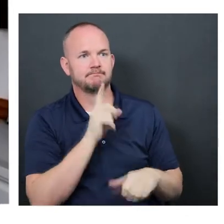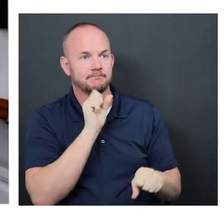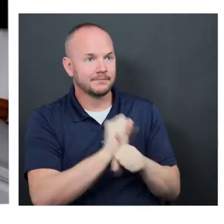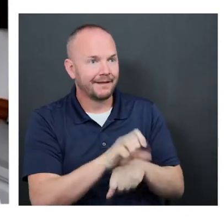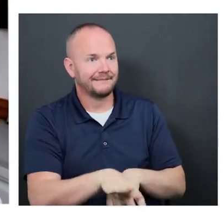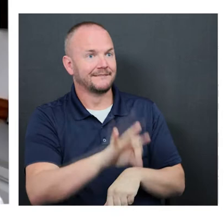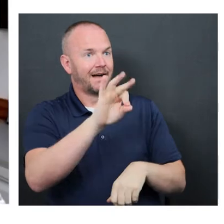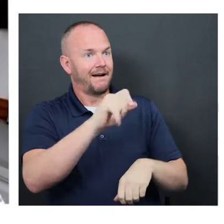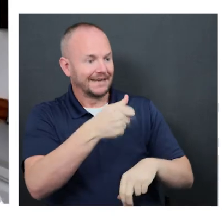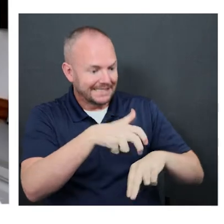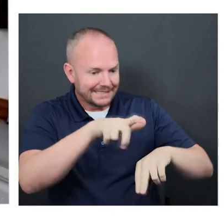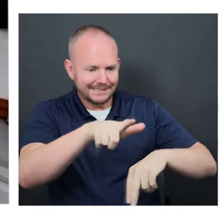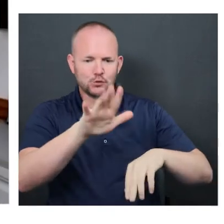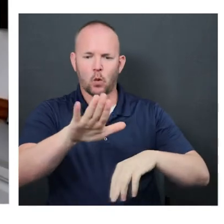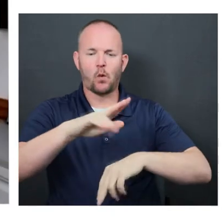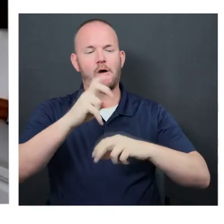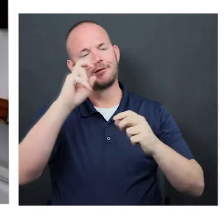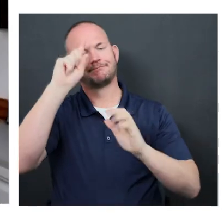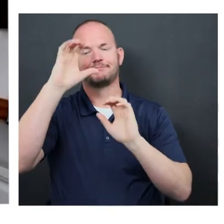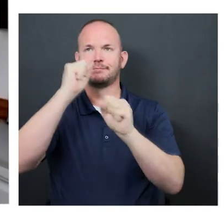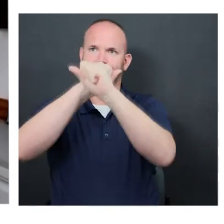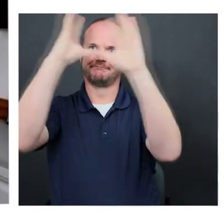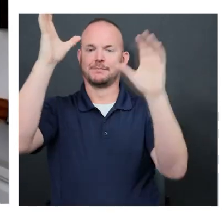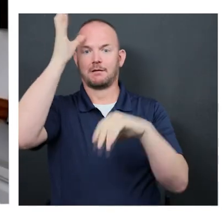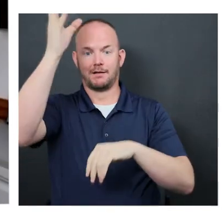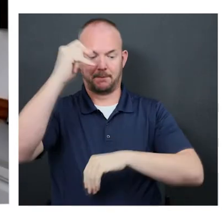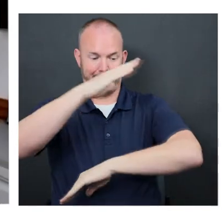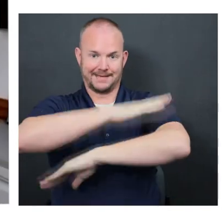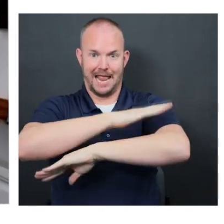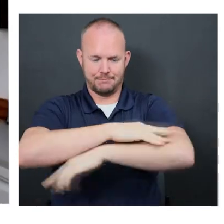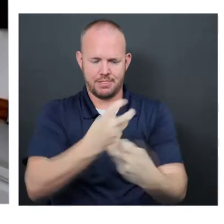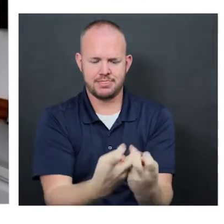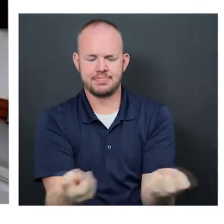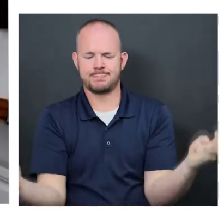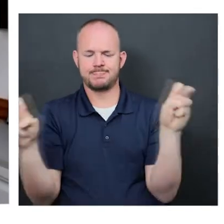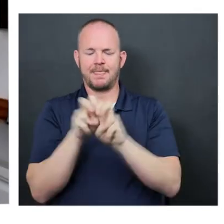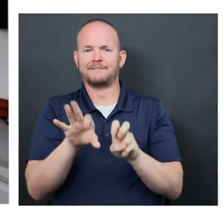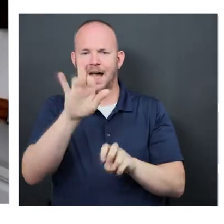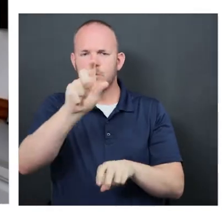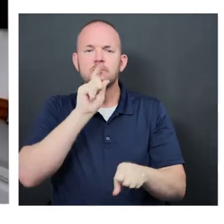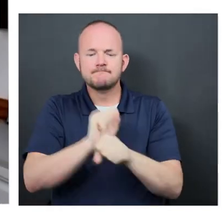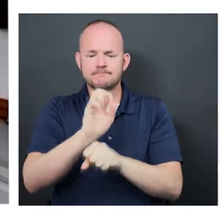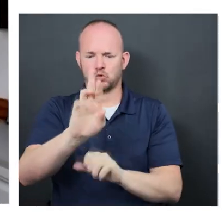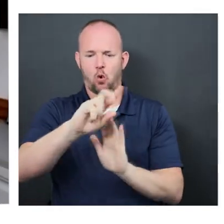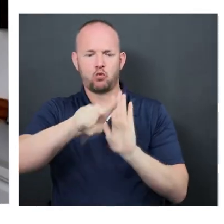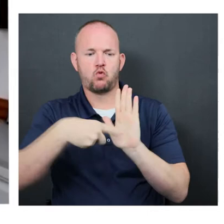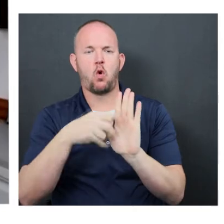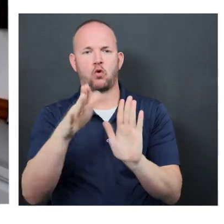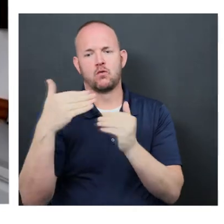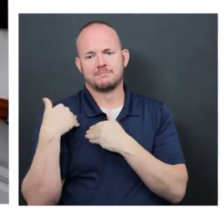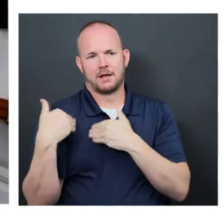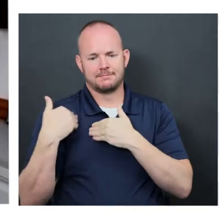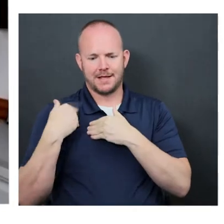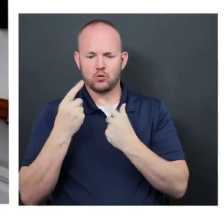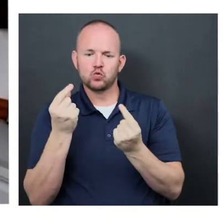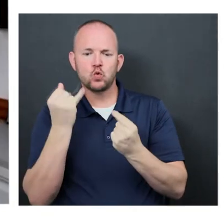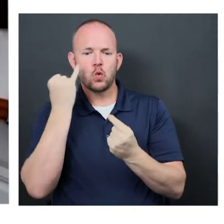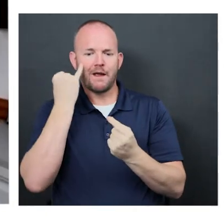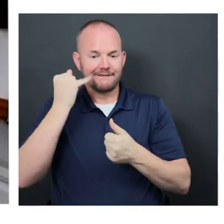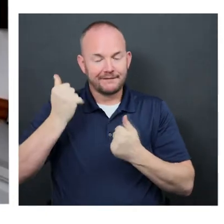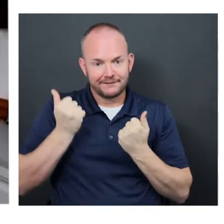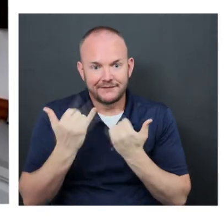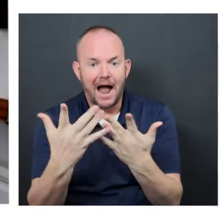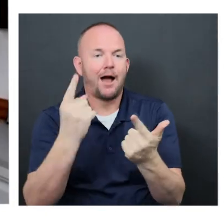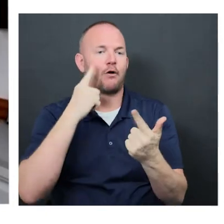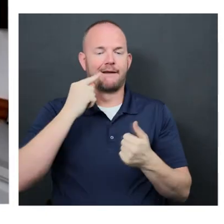Find a seat at the table because when a disaster happens, whether it's a hurricane or whether it's an earthquake or a fire, guess what?